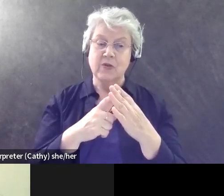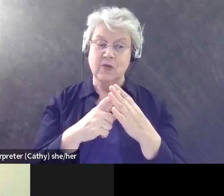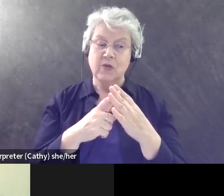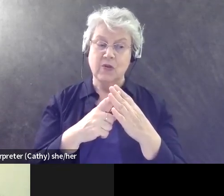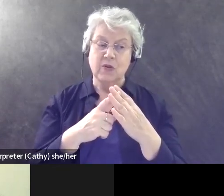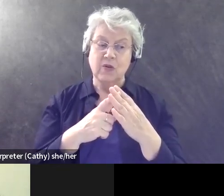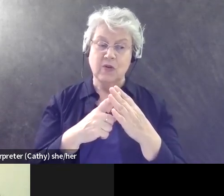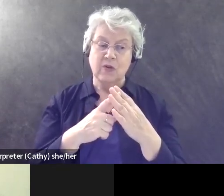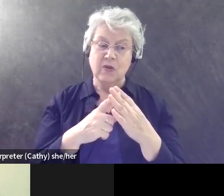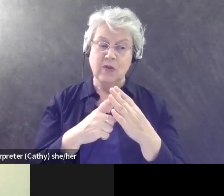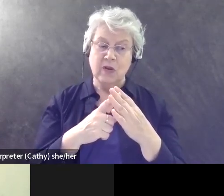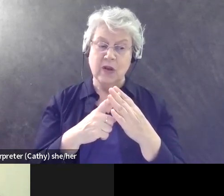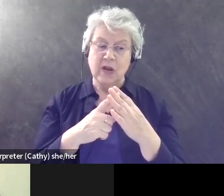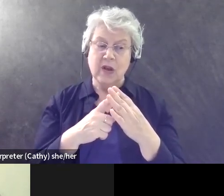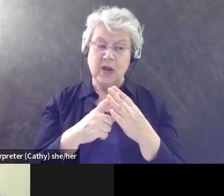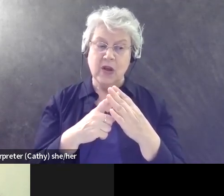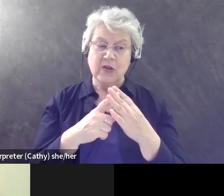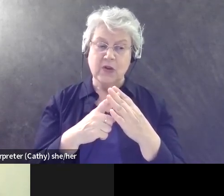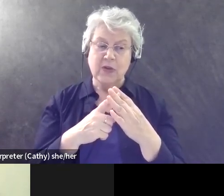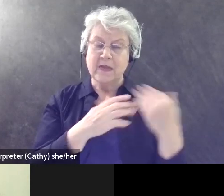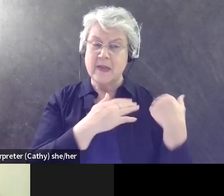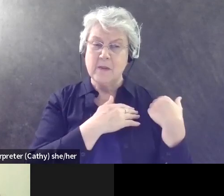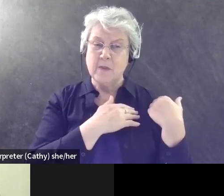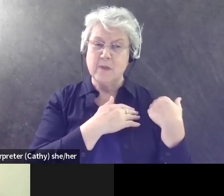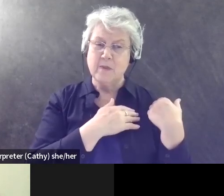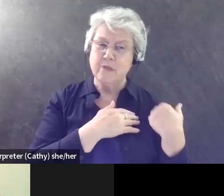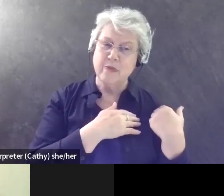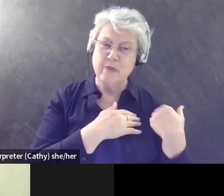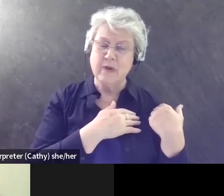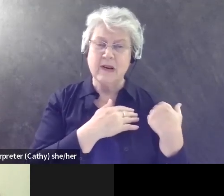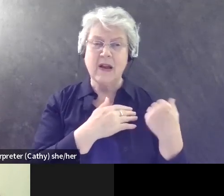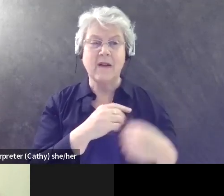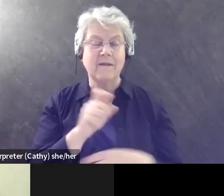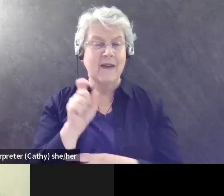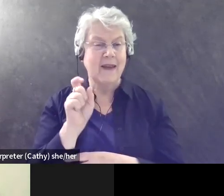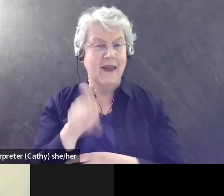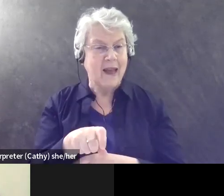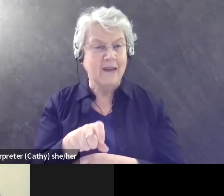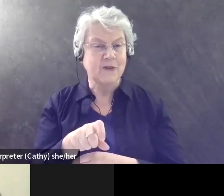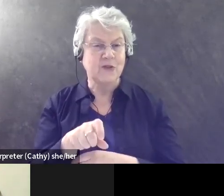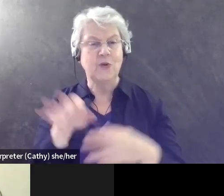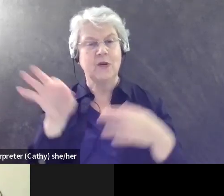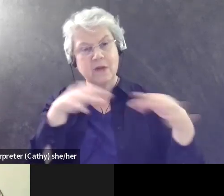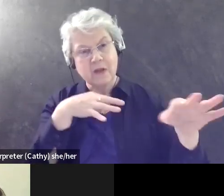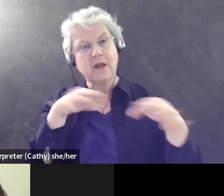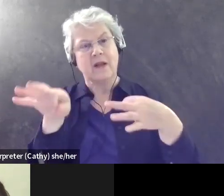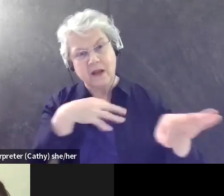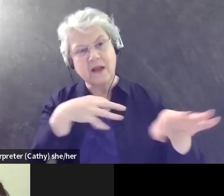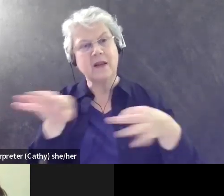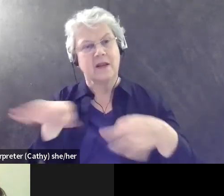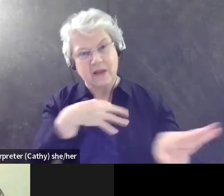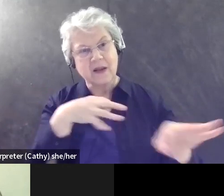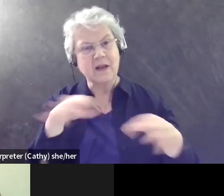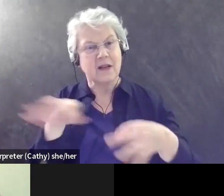the burden of having to, uh, explain all of that,